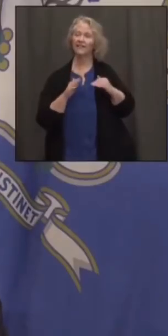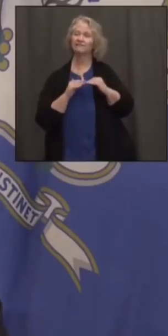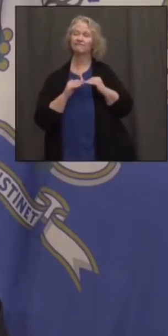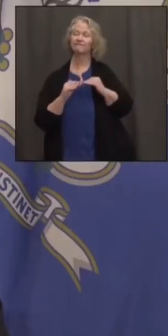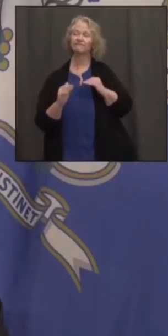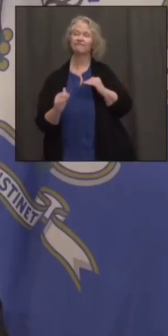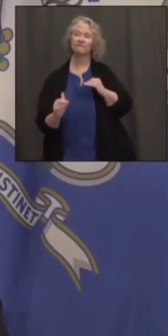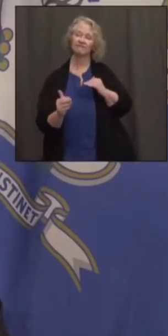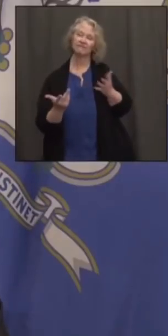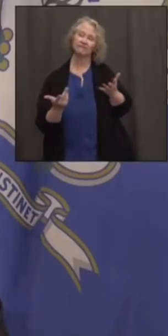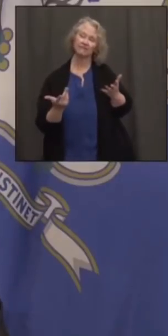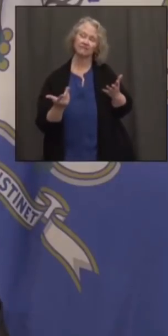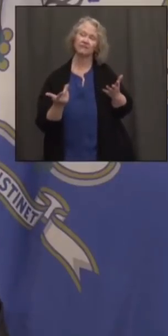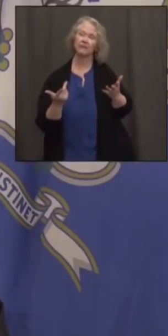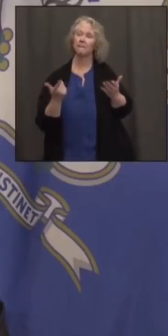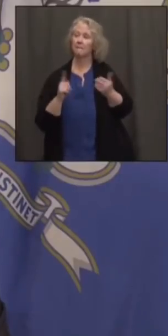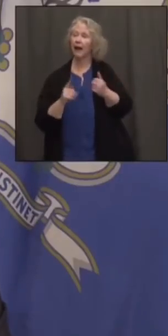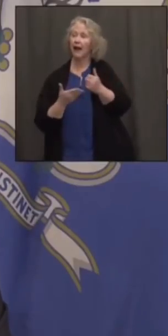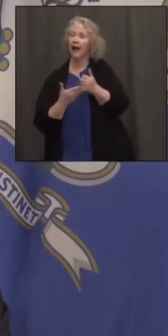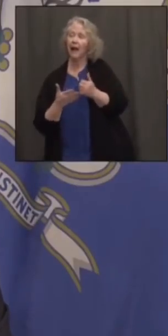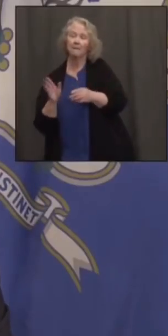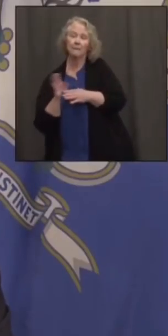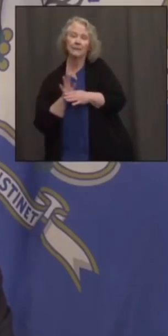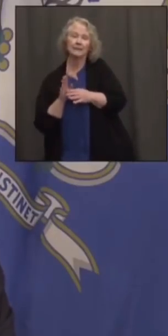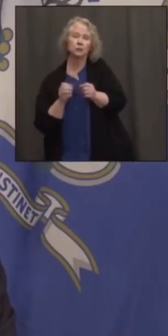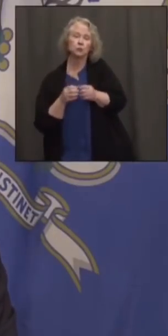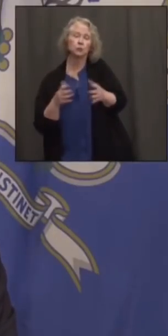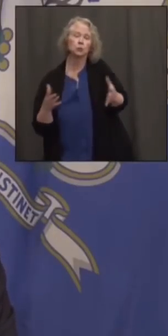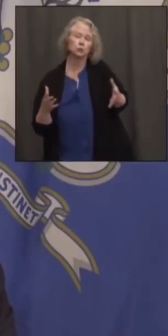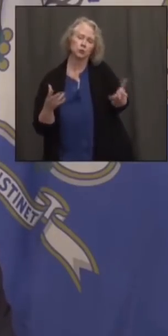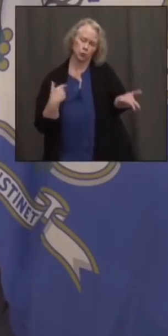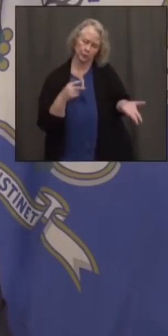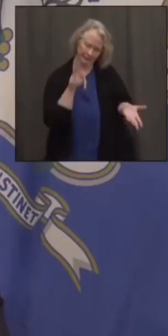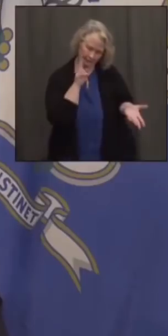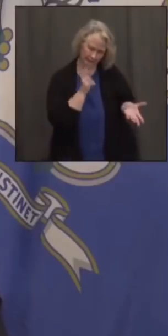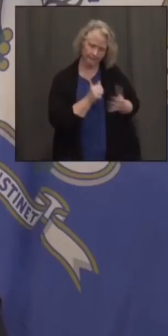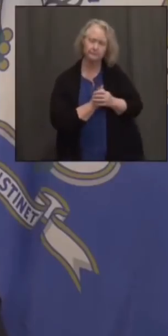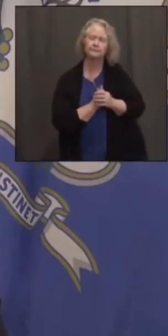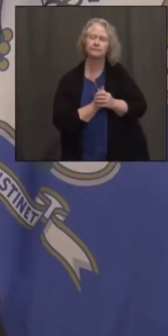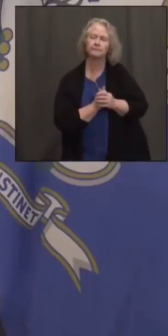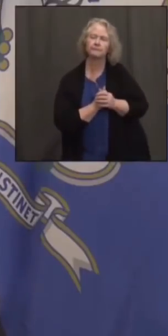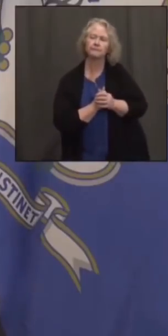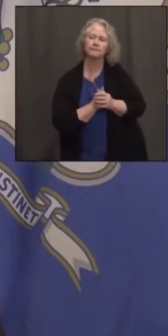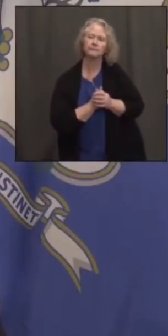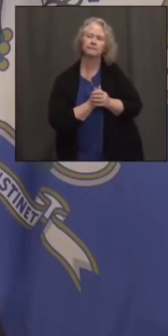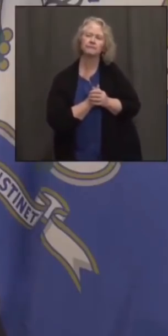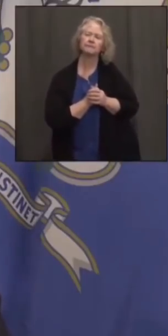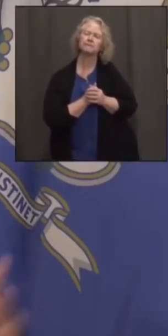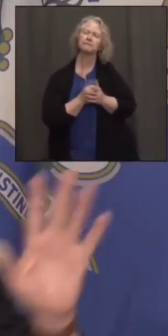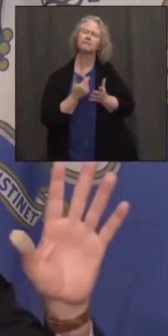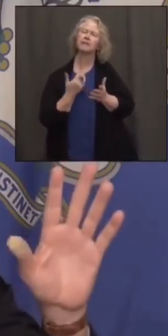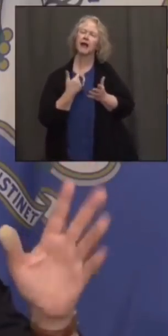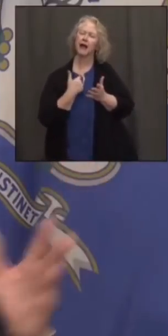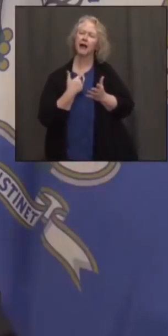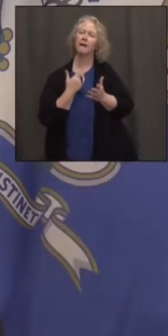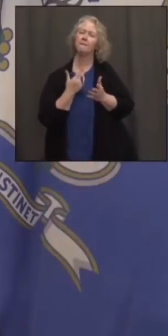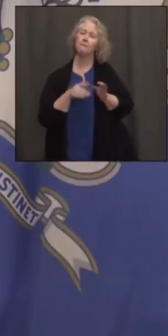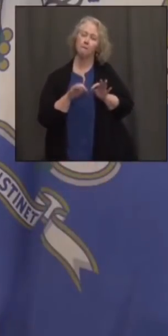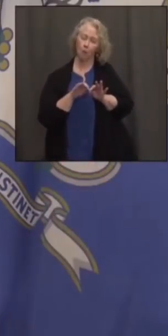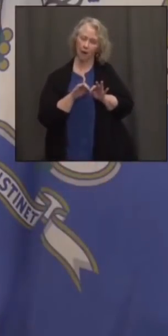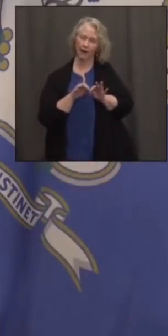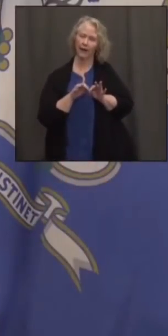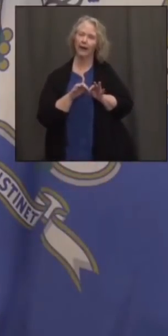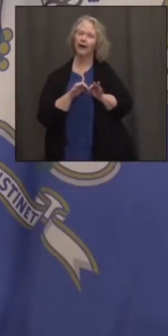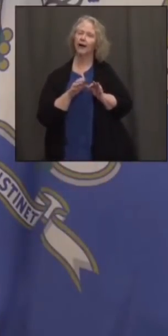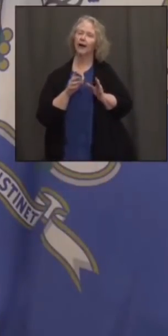business that can be on the go. So what I meant to say was everybody says, hey, what happens? Fund